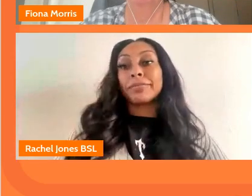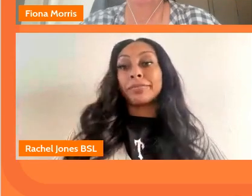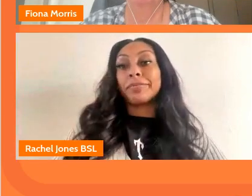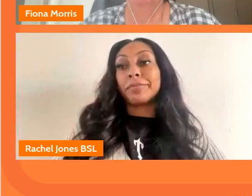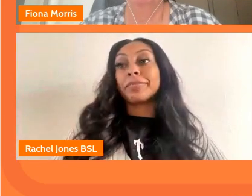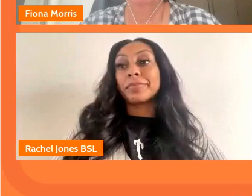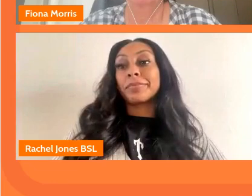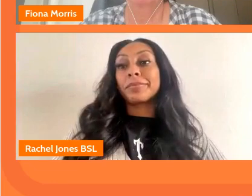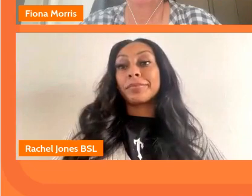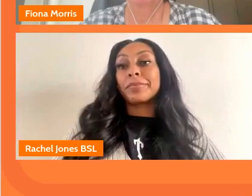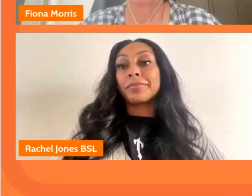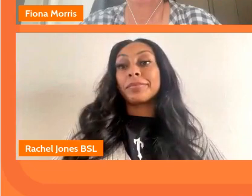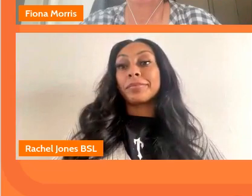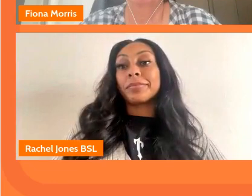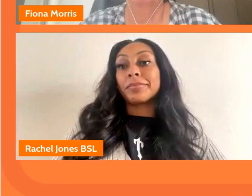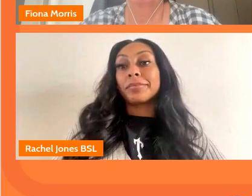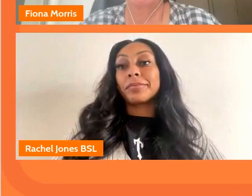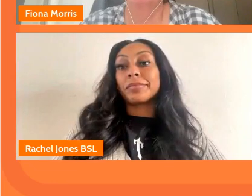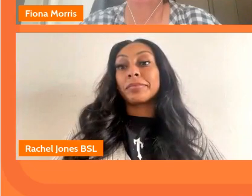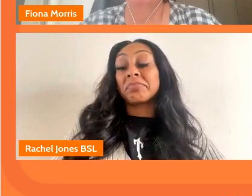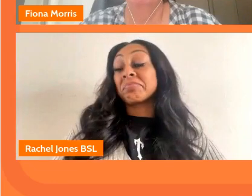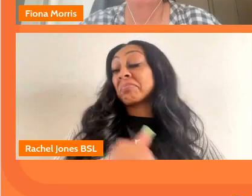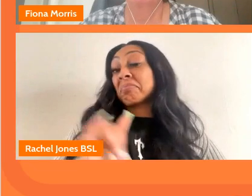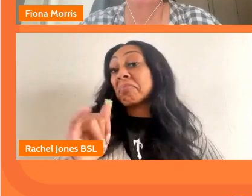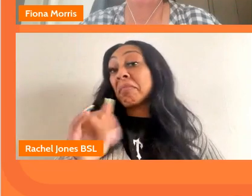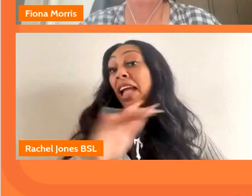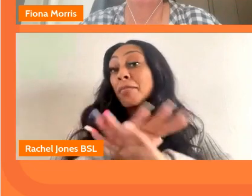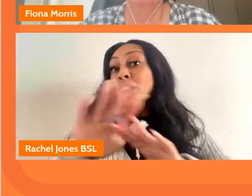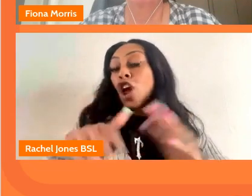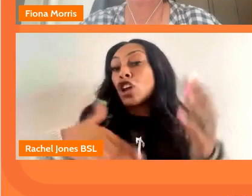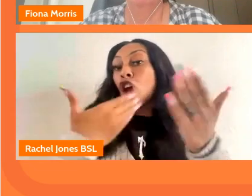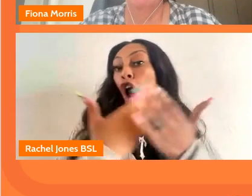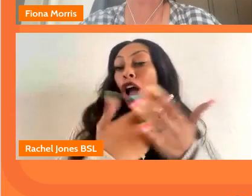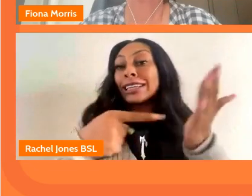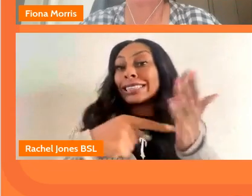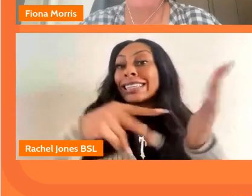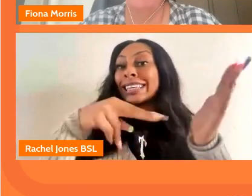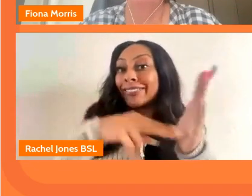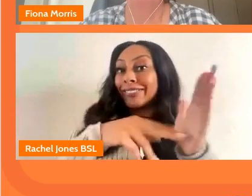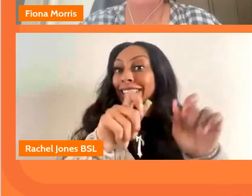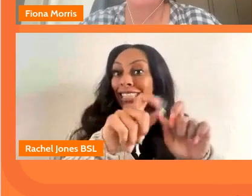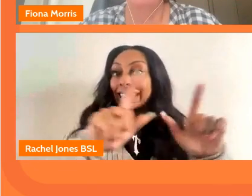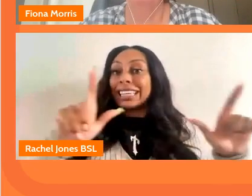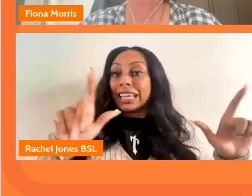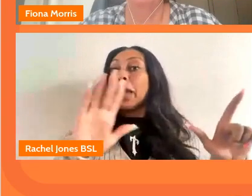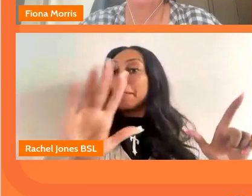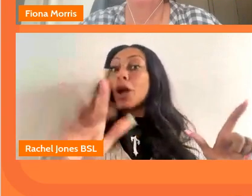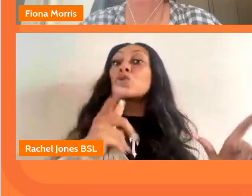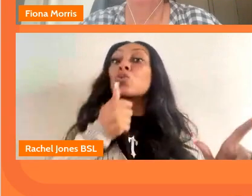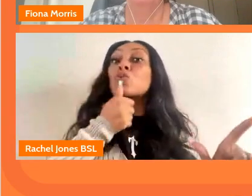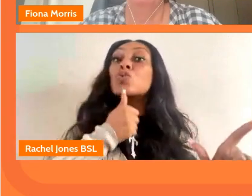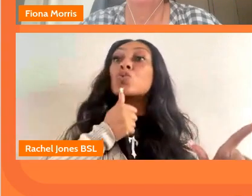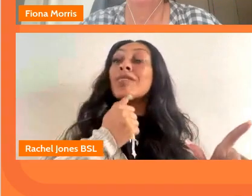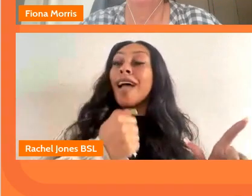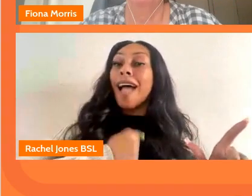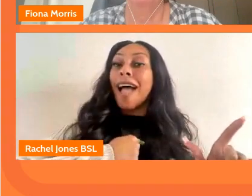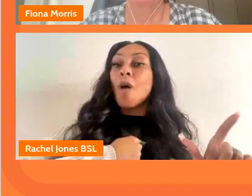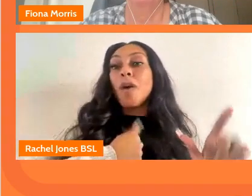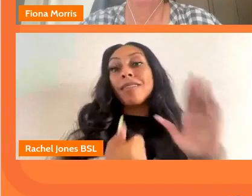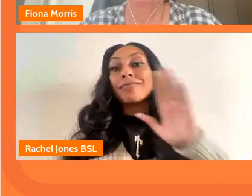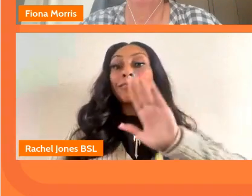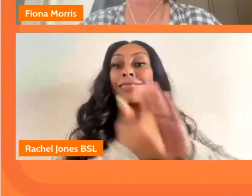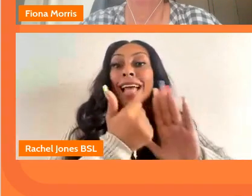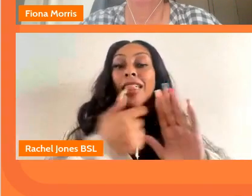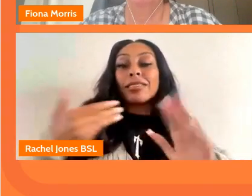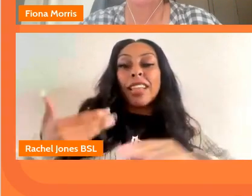important so that may not end up as an on-screen thing but it's very important that we're using our on-screen talent to help nurture talent it's kind of passing the